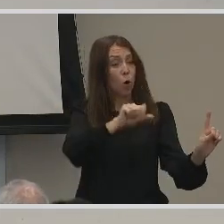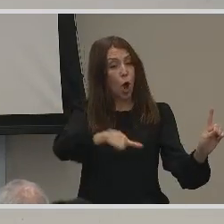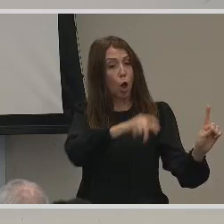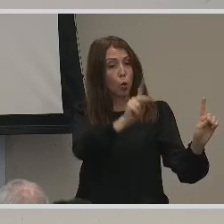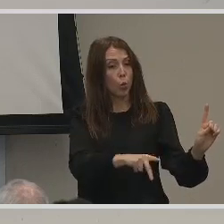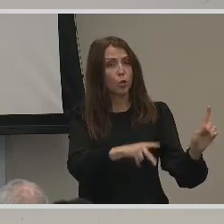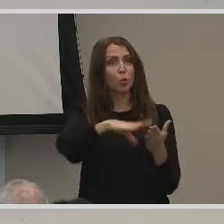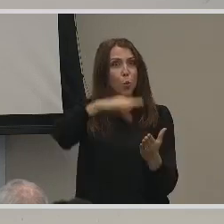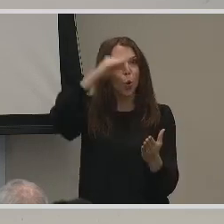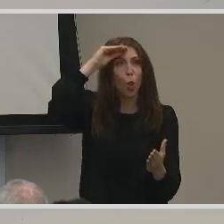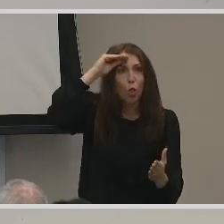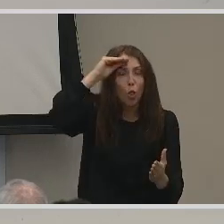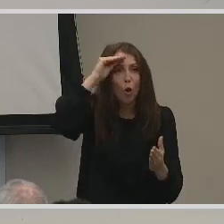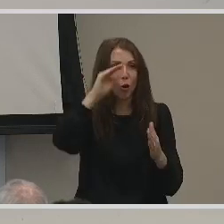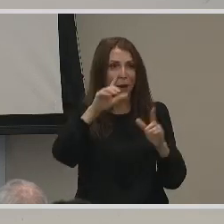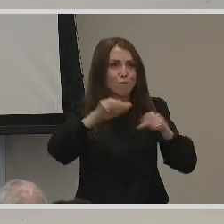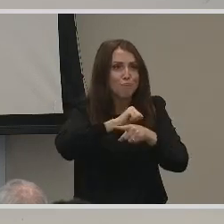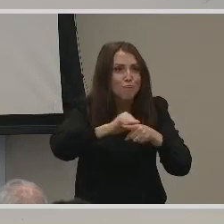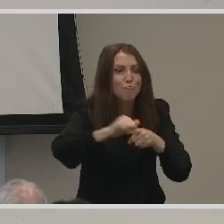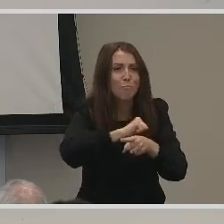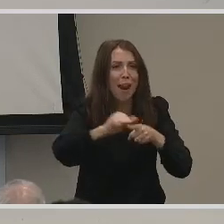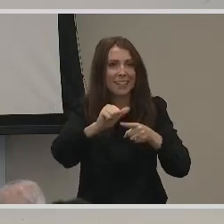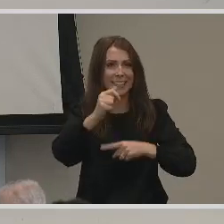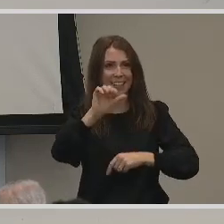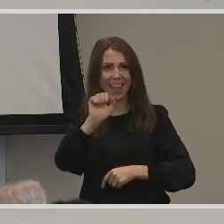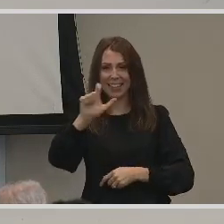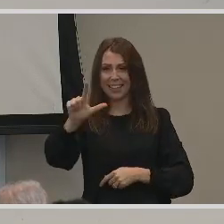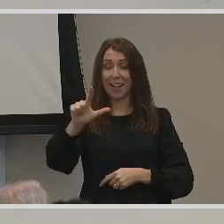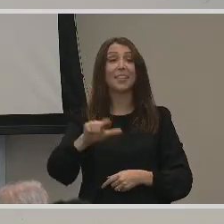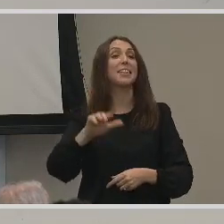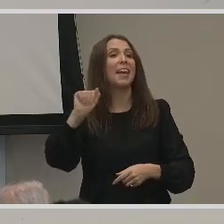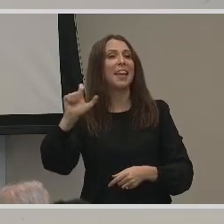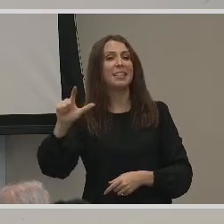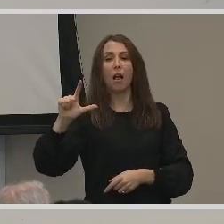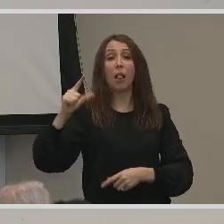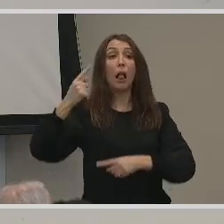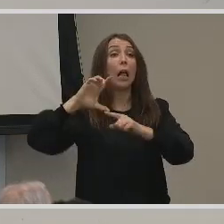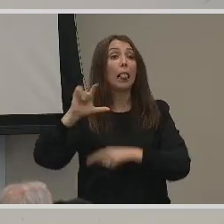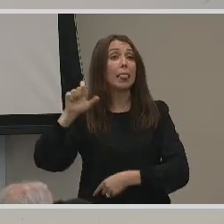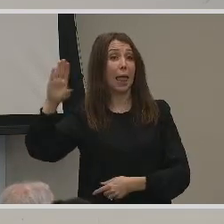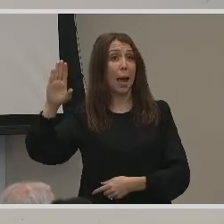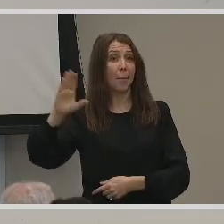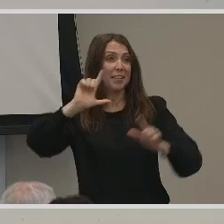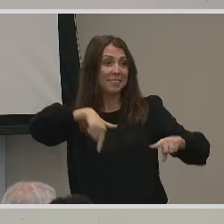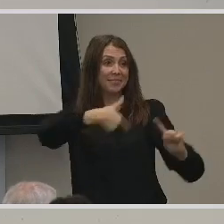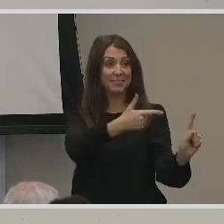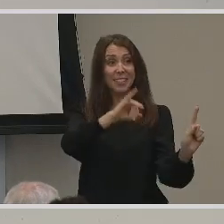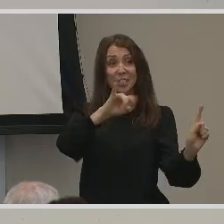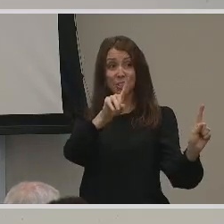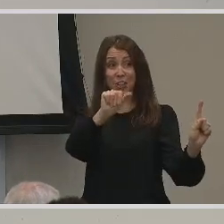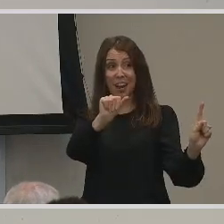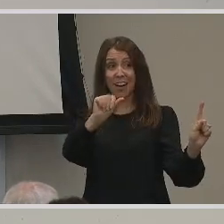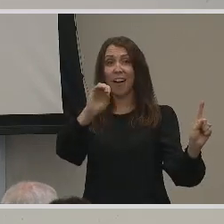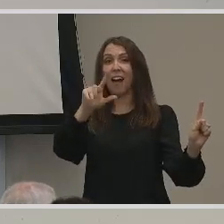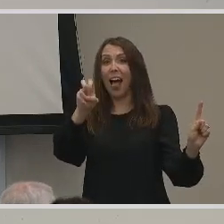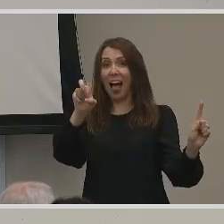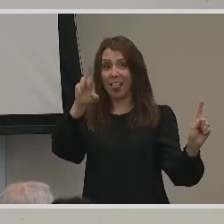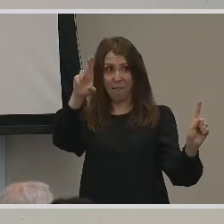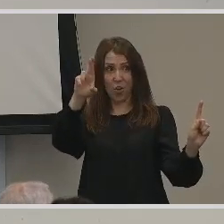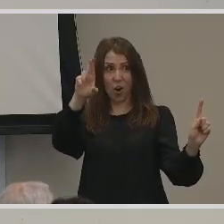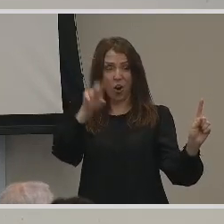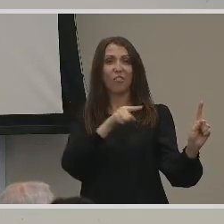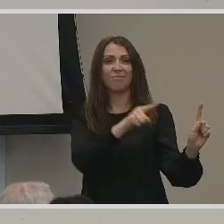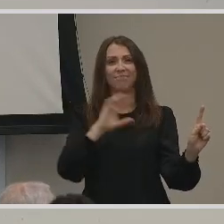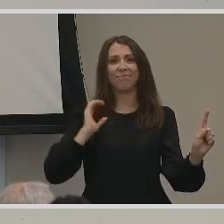and practice American Sign Language has been the ASL club. So I am now pleased to introduce Jada Oliver, who's the ASL club's Deaf and Hard of Hearing representative,